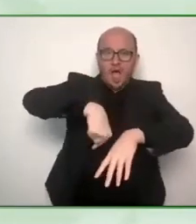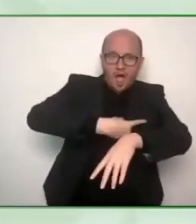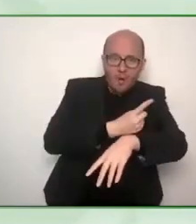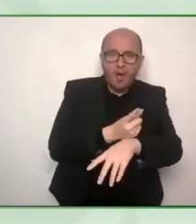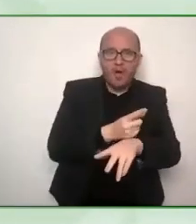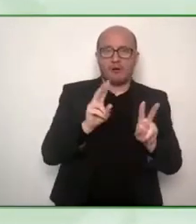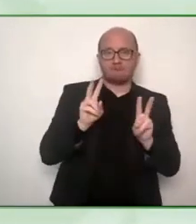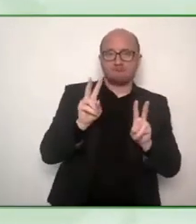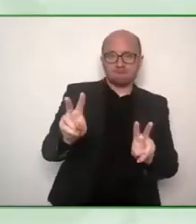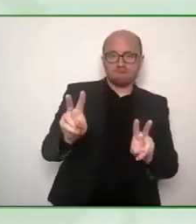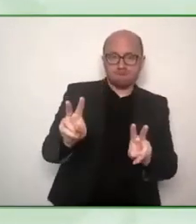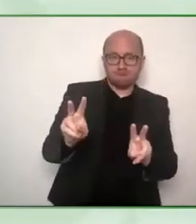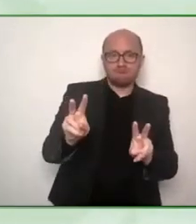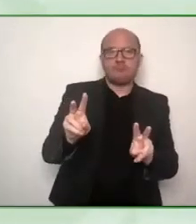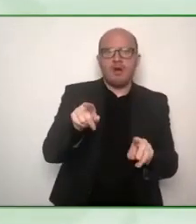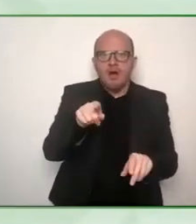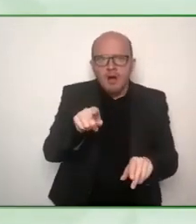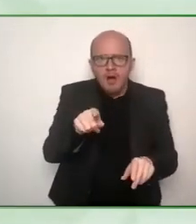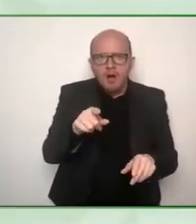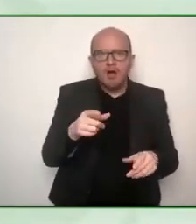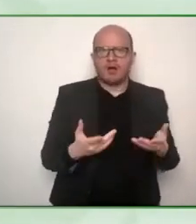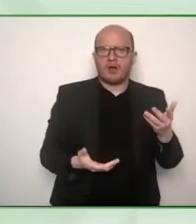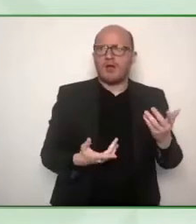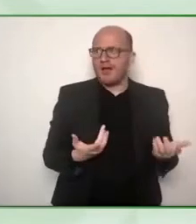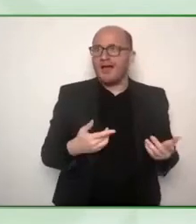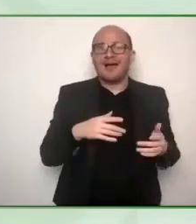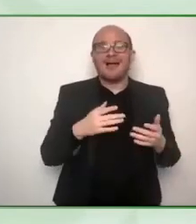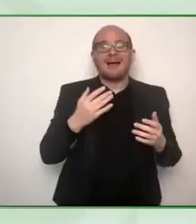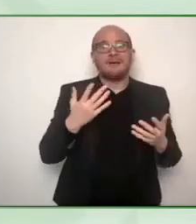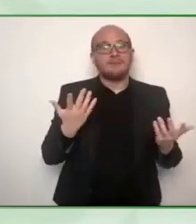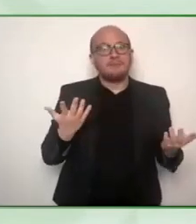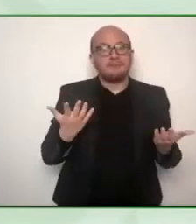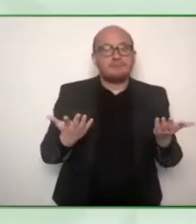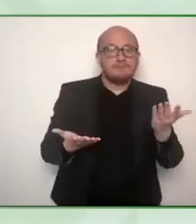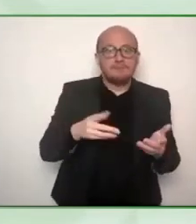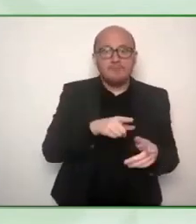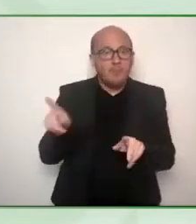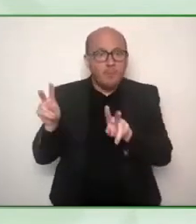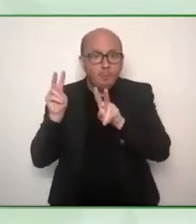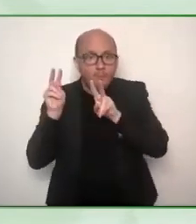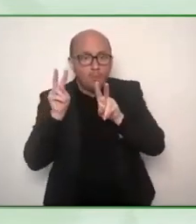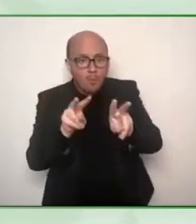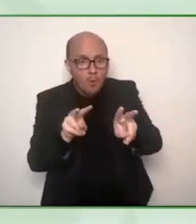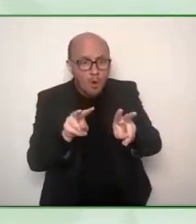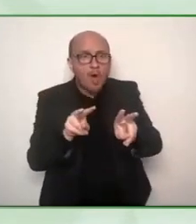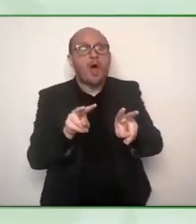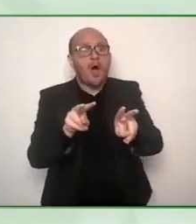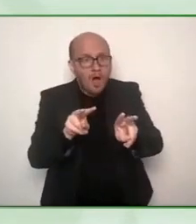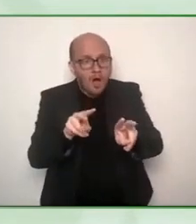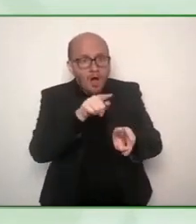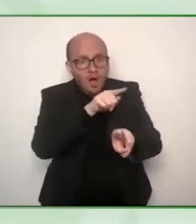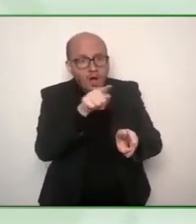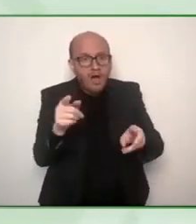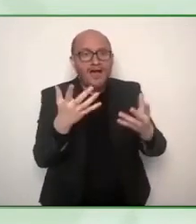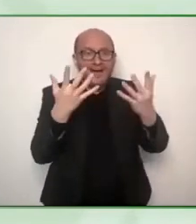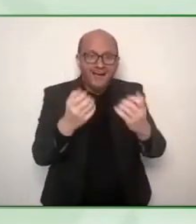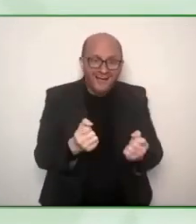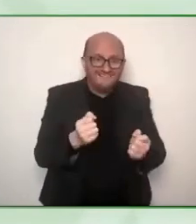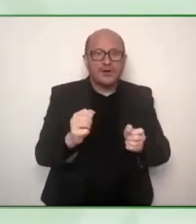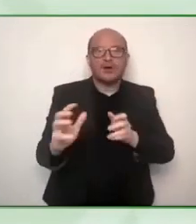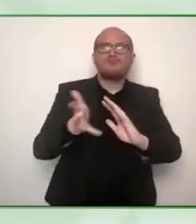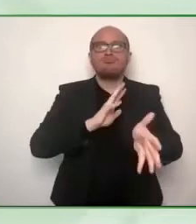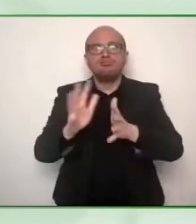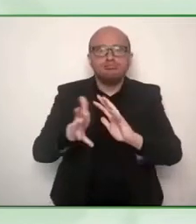cartoon where people are using animals are using sign language it normalizes disability so